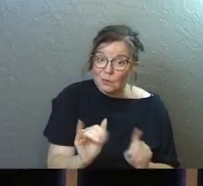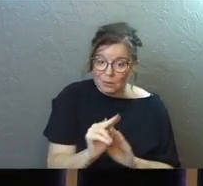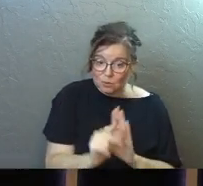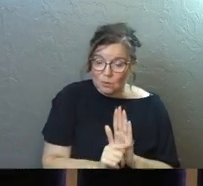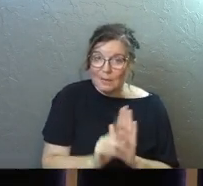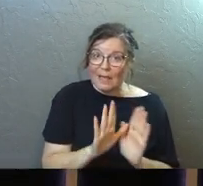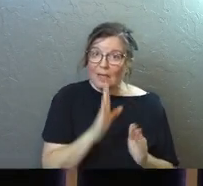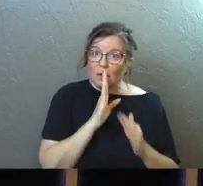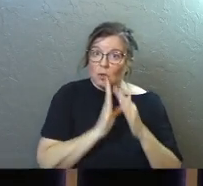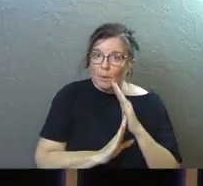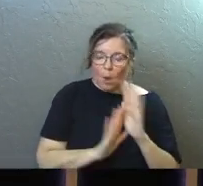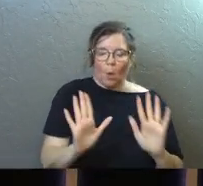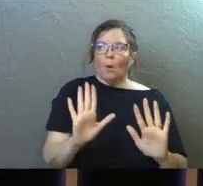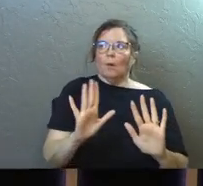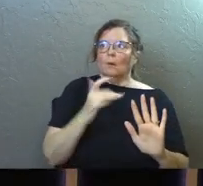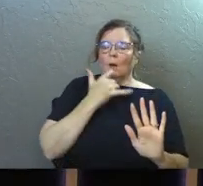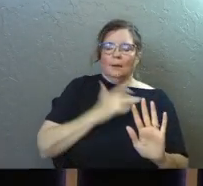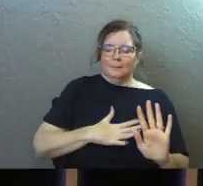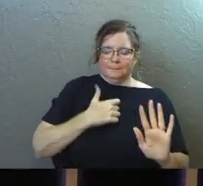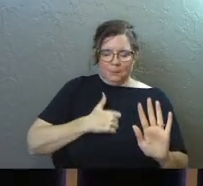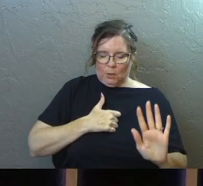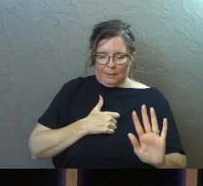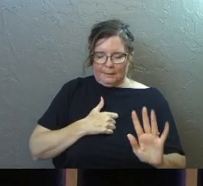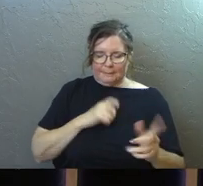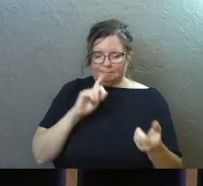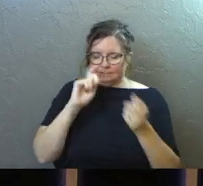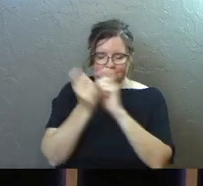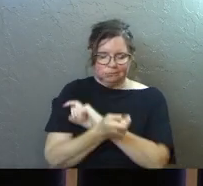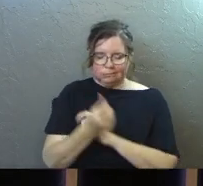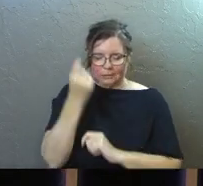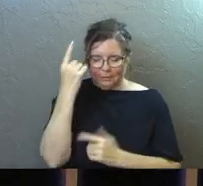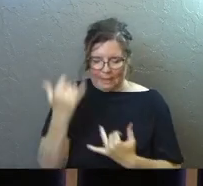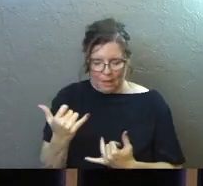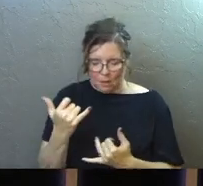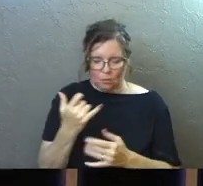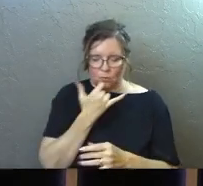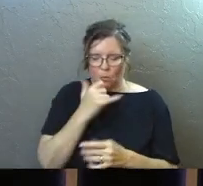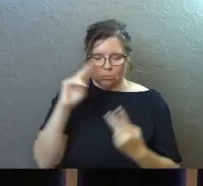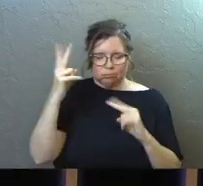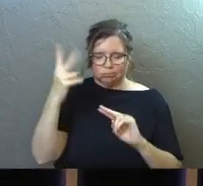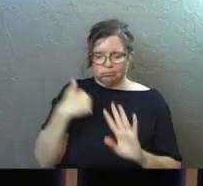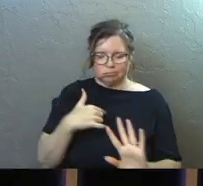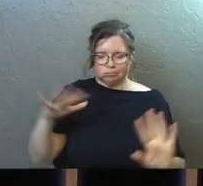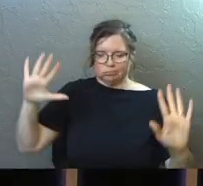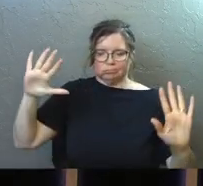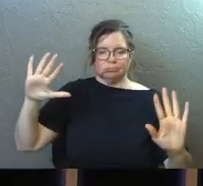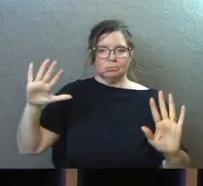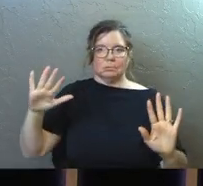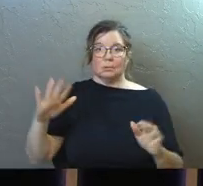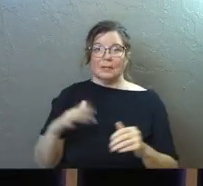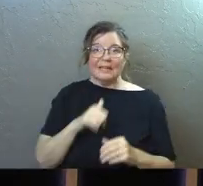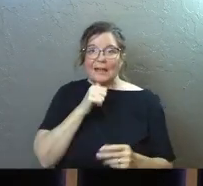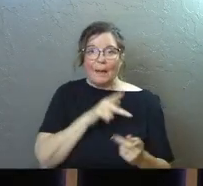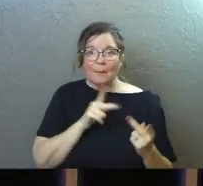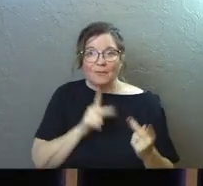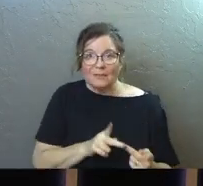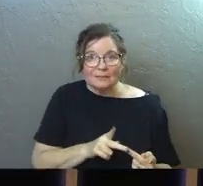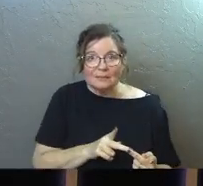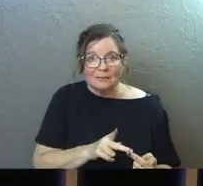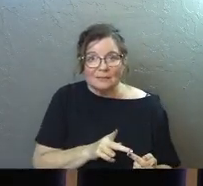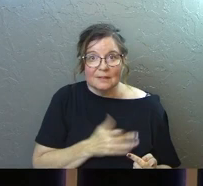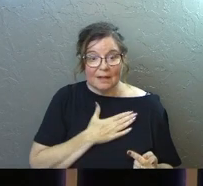it's their humility to repent that we admire so much, not their perfection in getting everything right all the time.